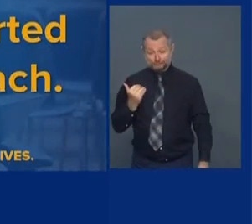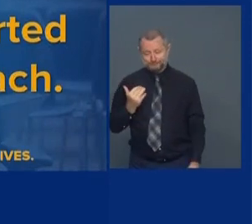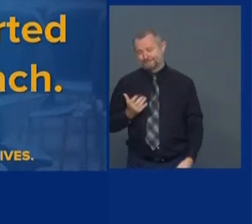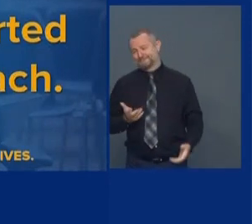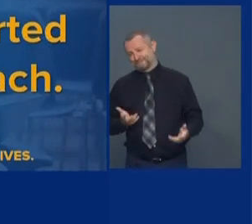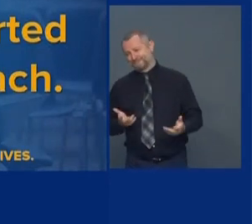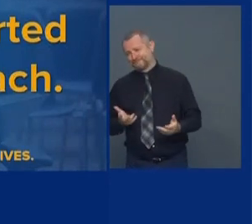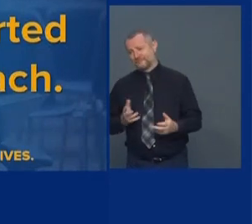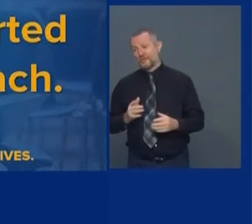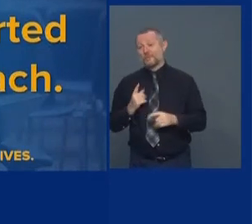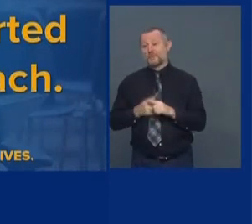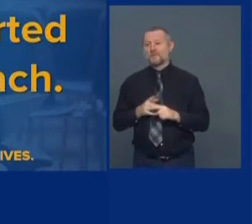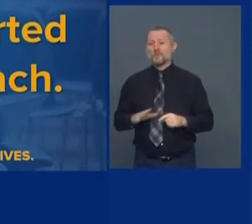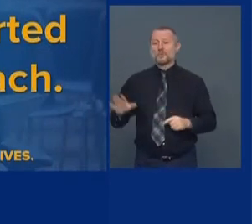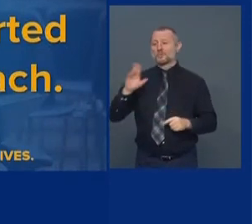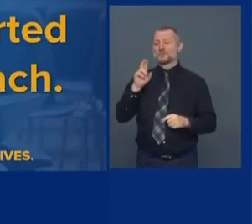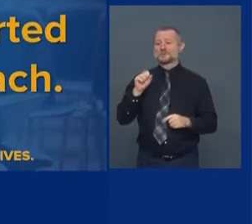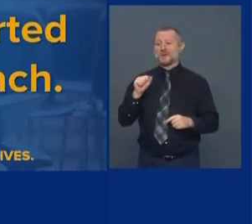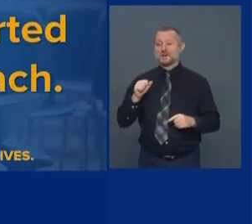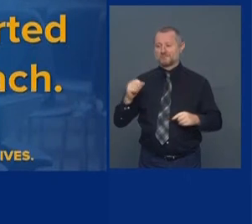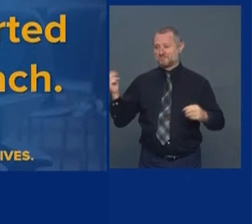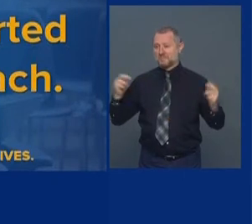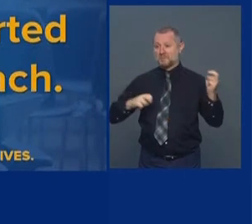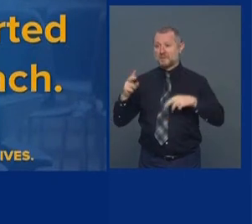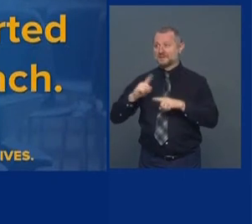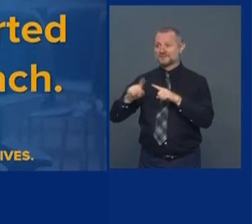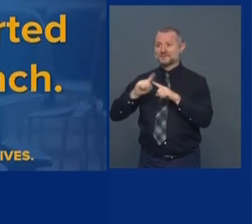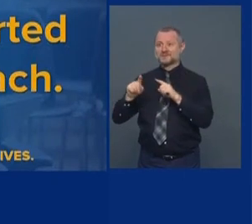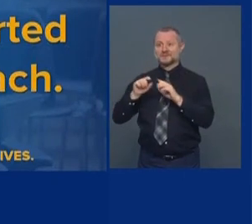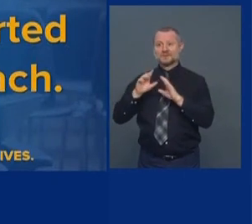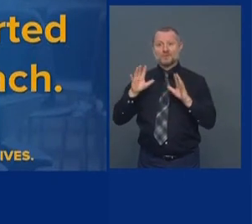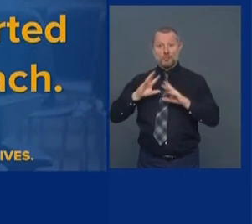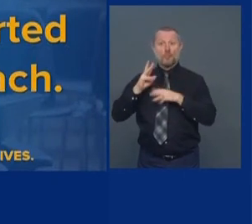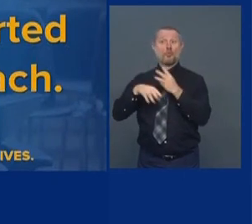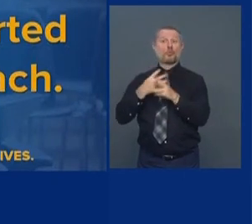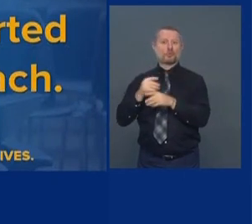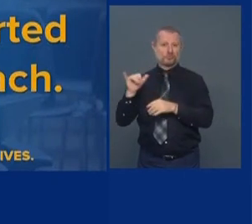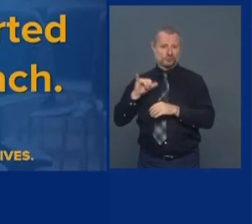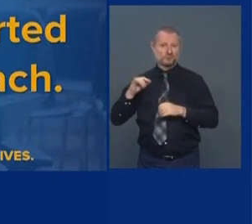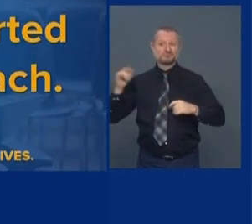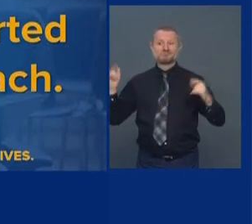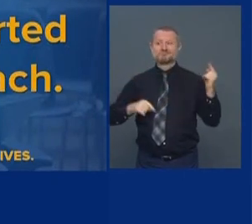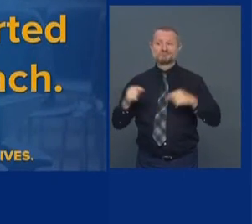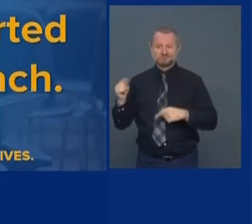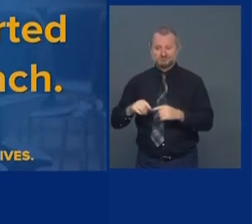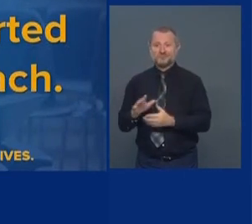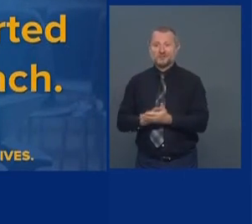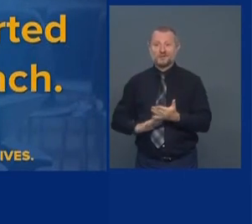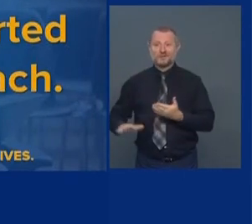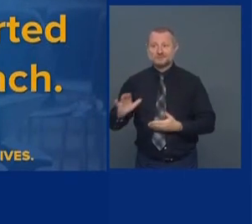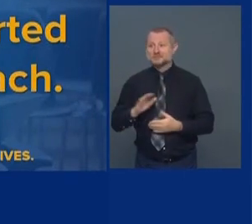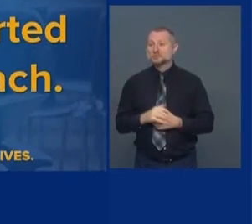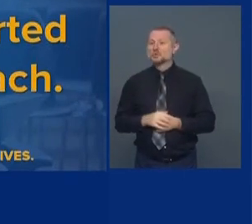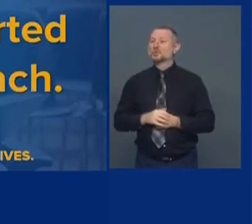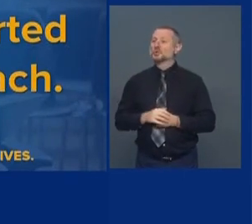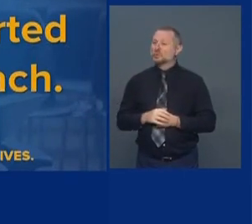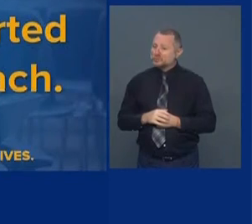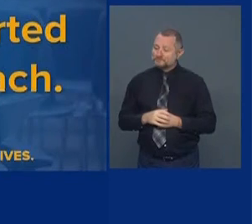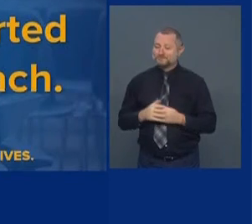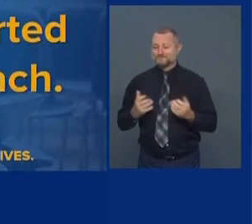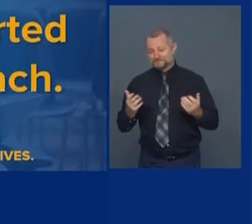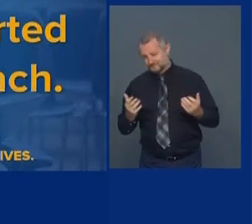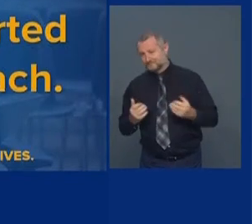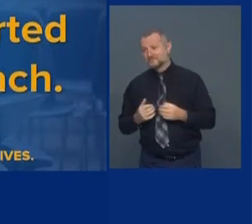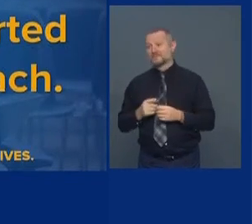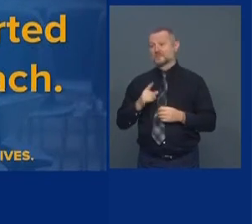around the country and around the world to these colleges. And in many ways, you have